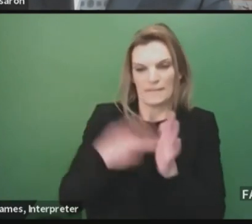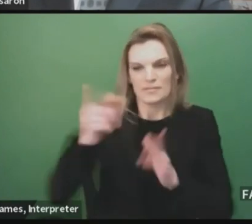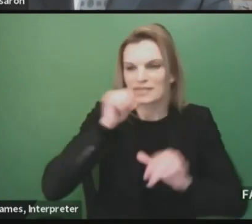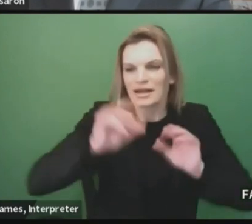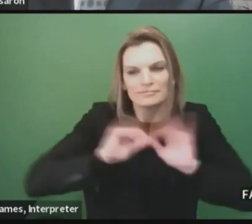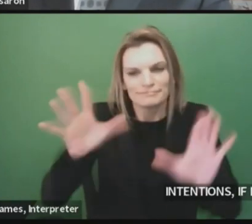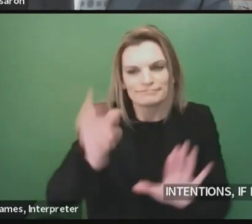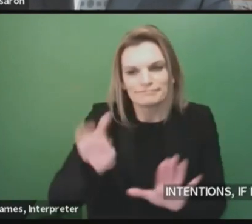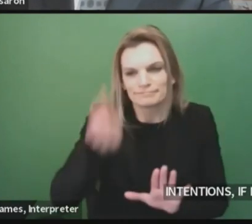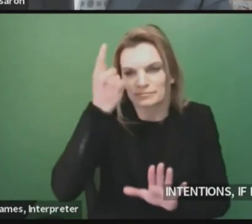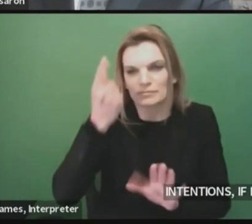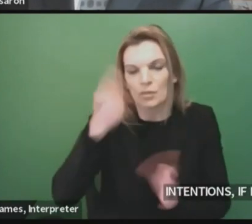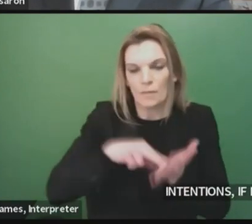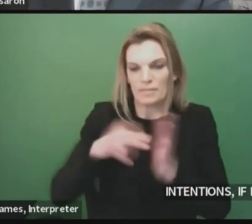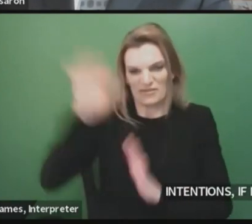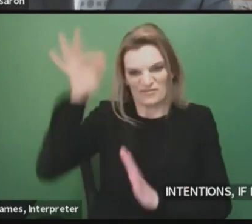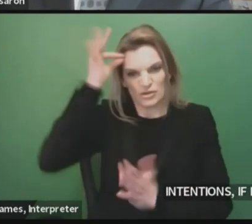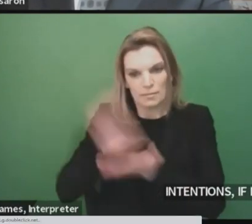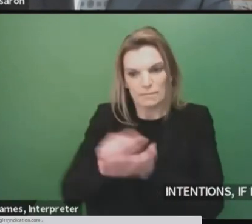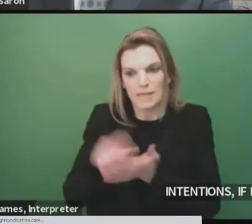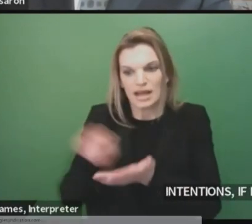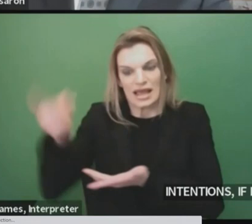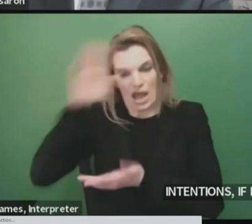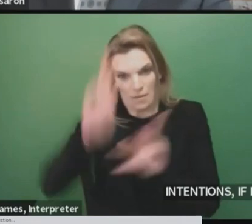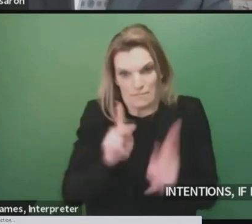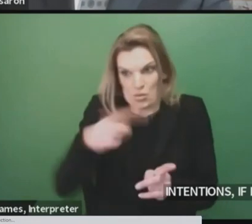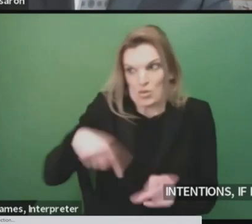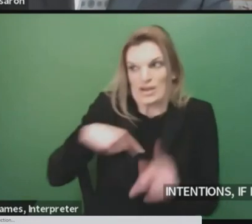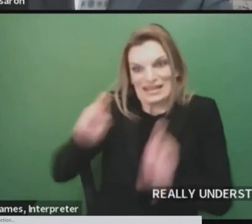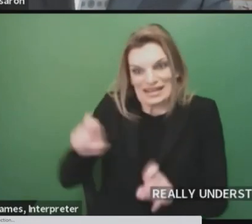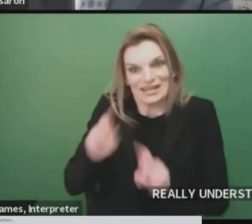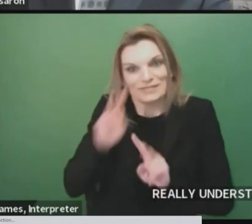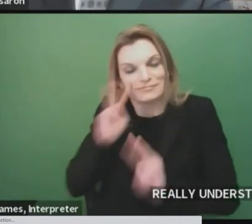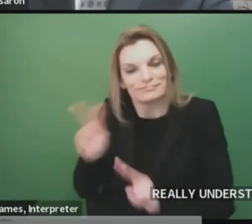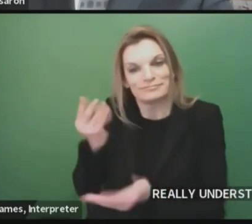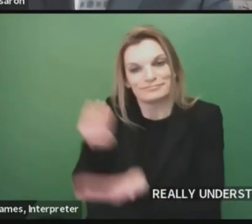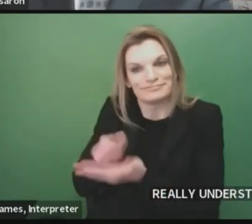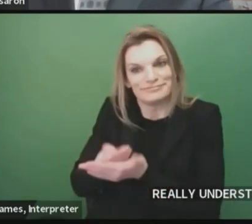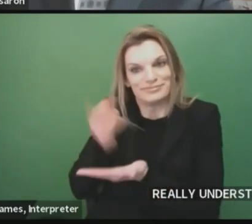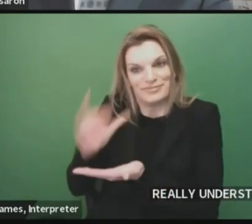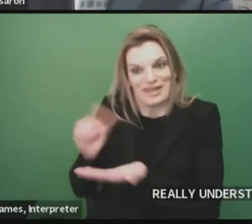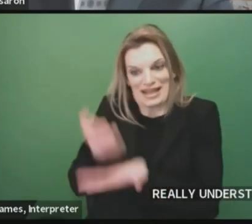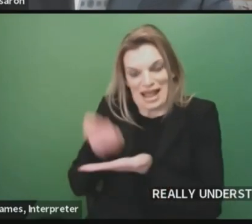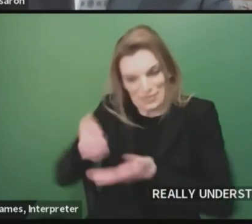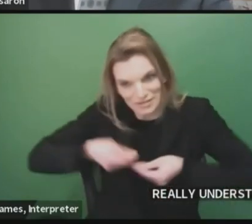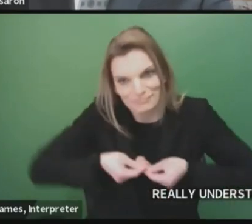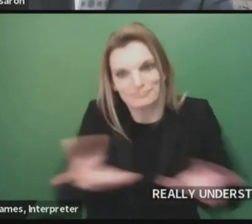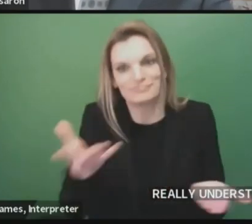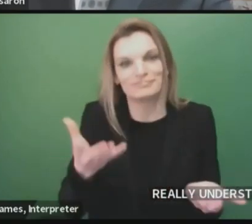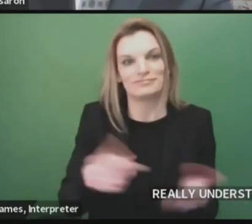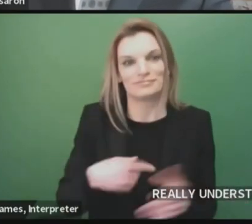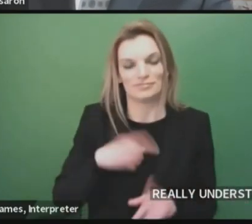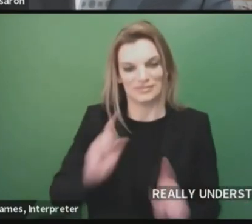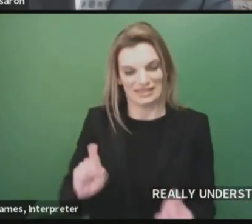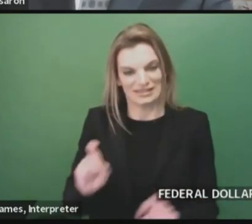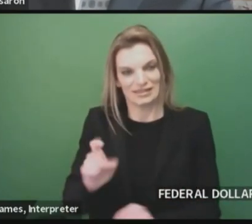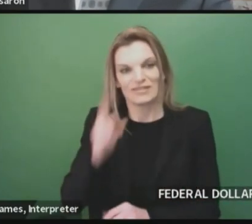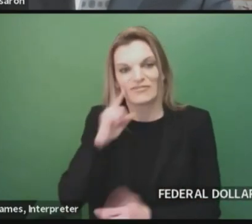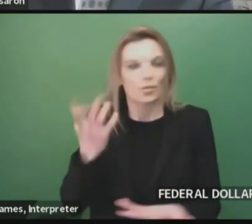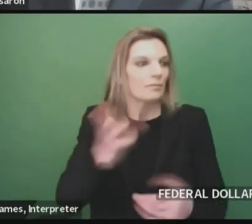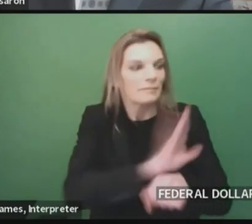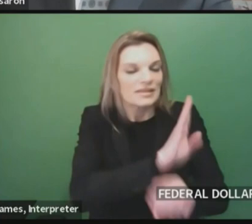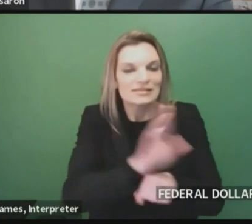dollars that people are desperately needing to see get into our economy, whether it's in businesses or in our kids'